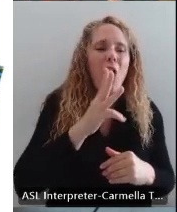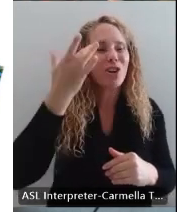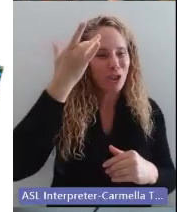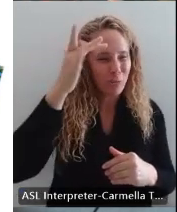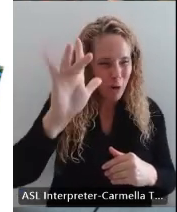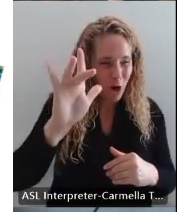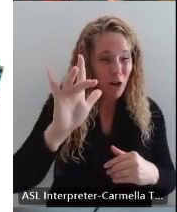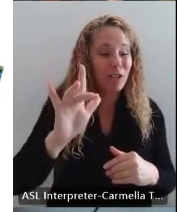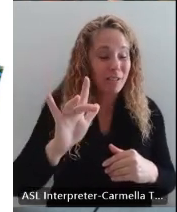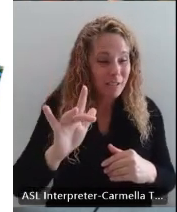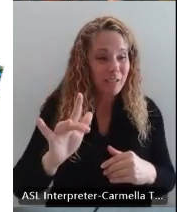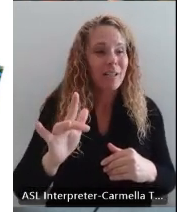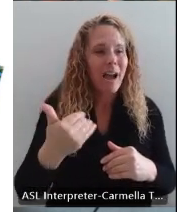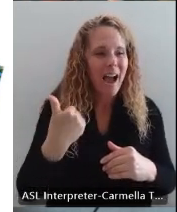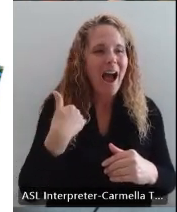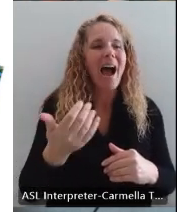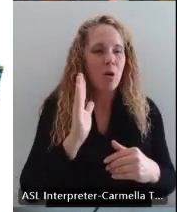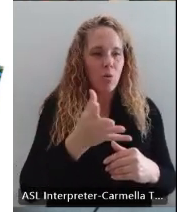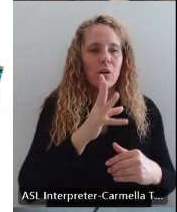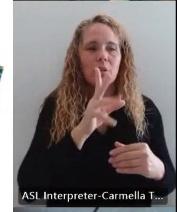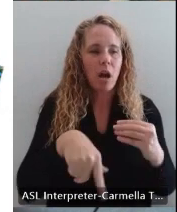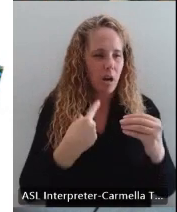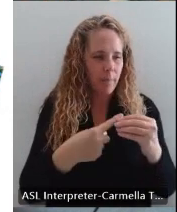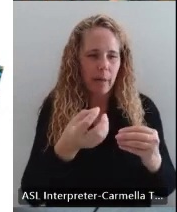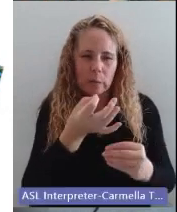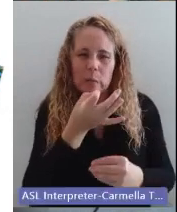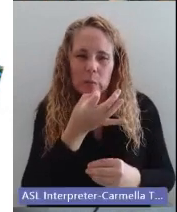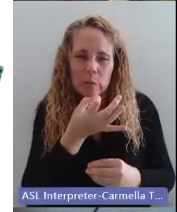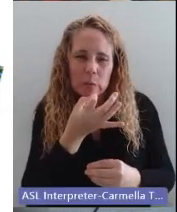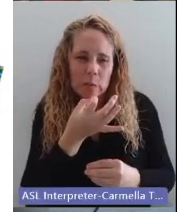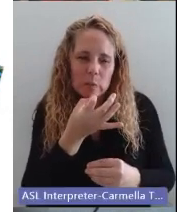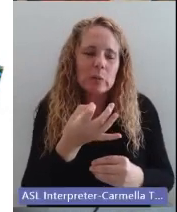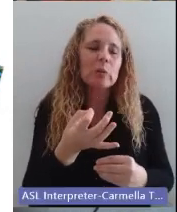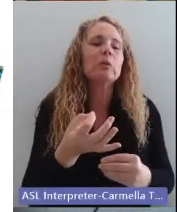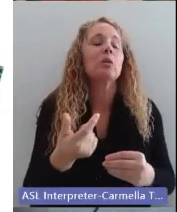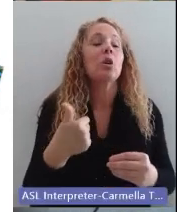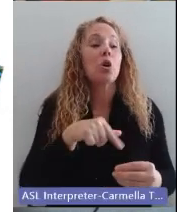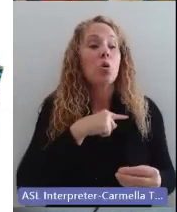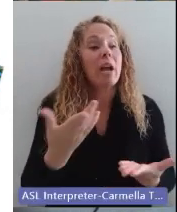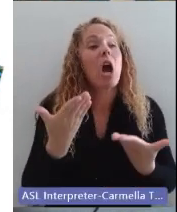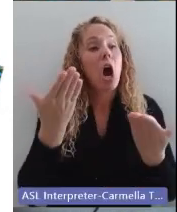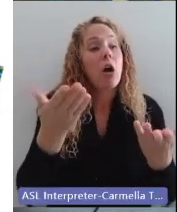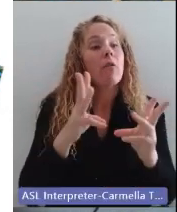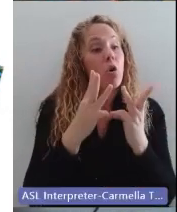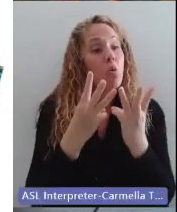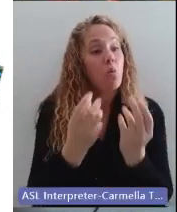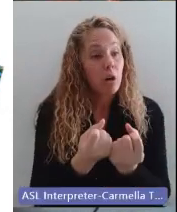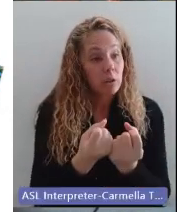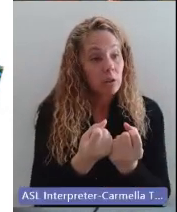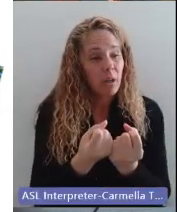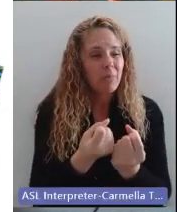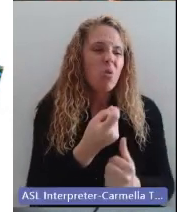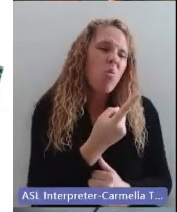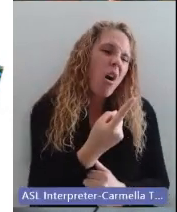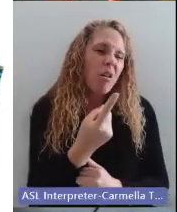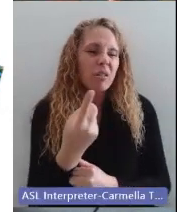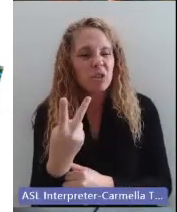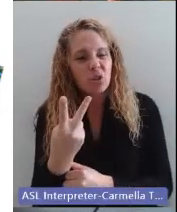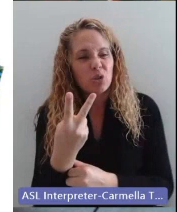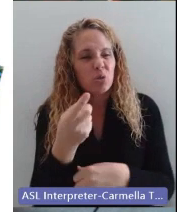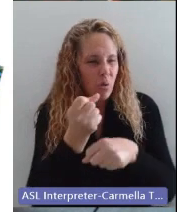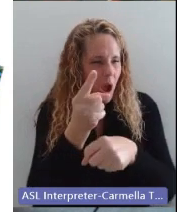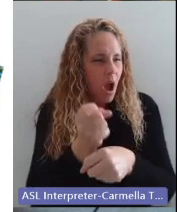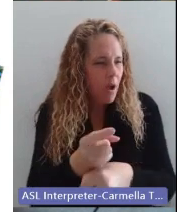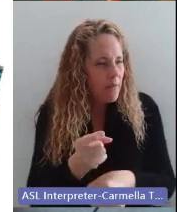which I will be talking about in a little bit. We offer workshops at least one or two a